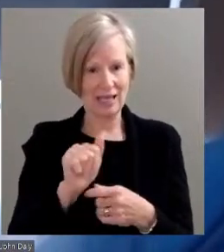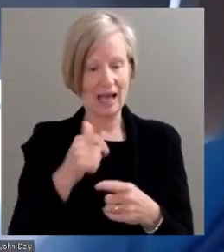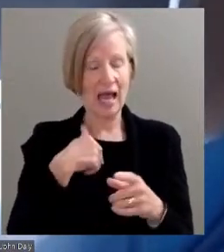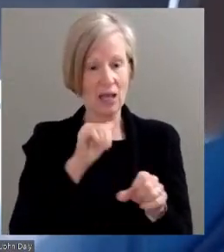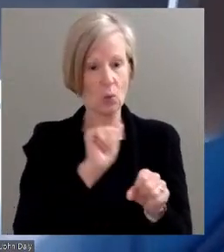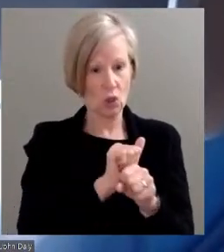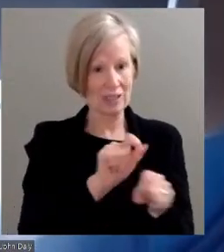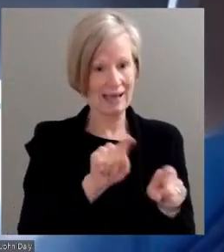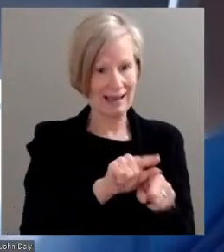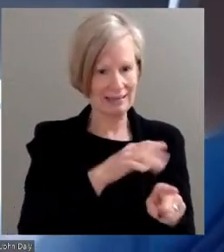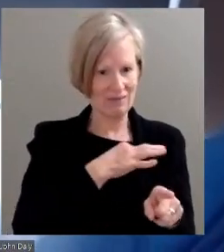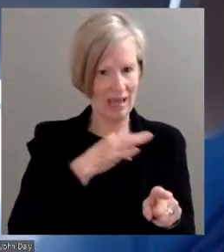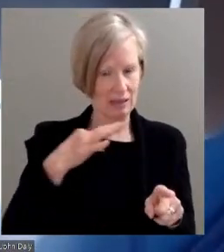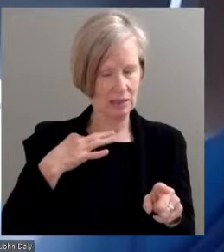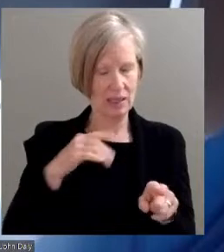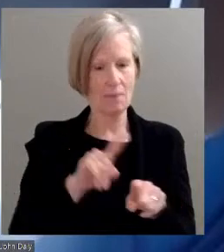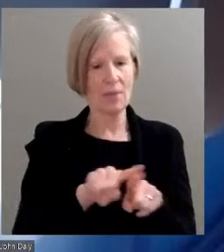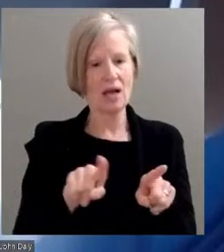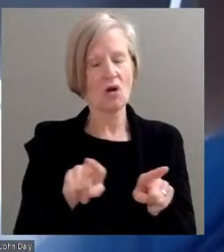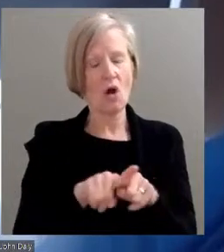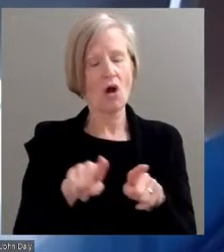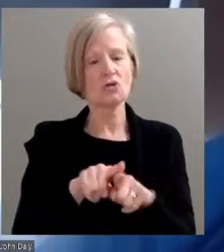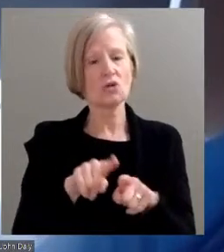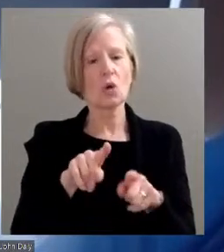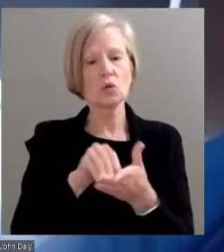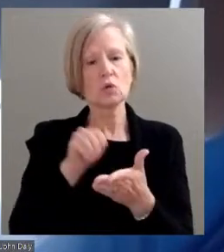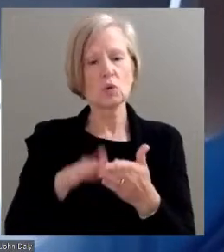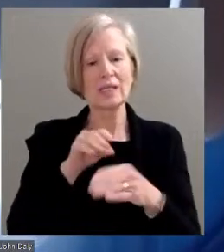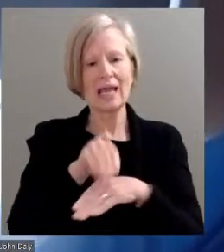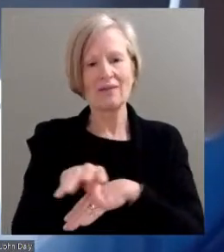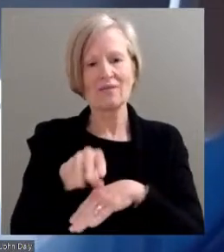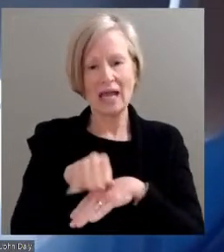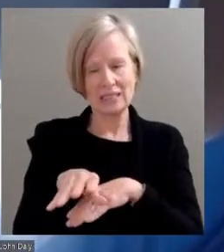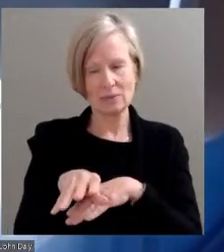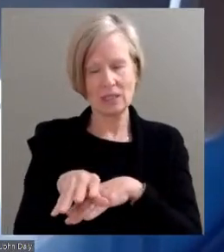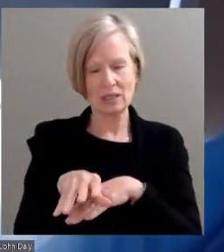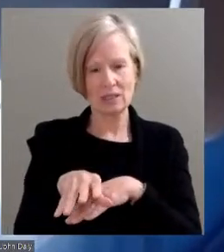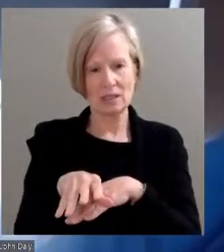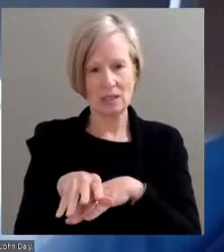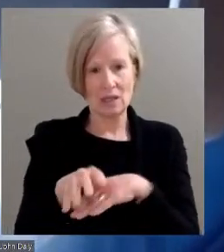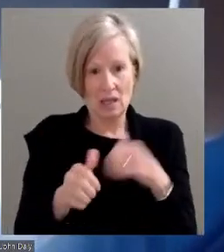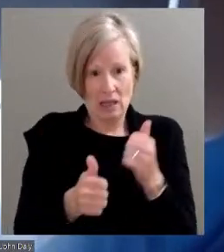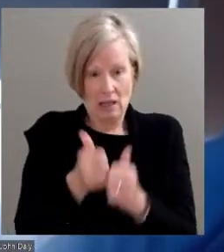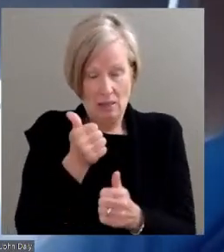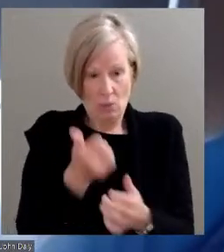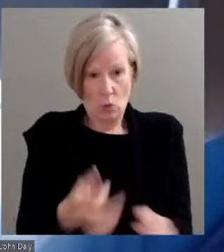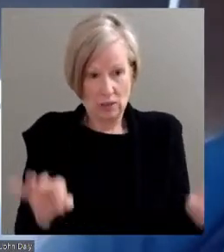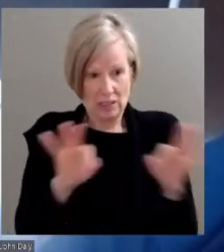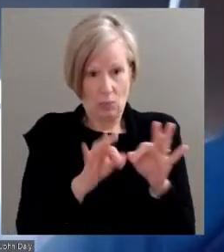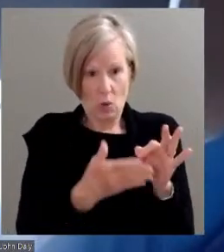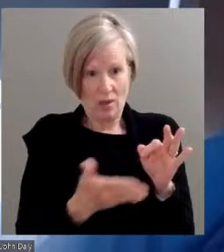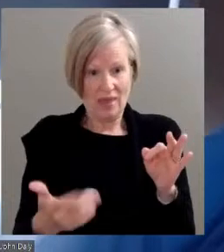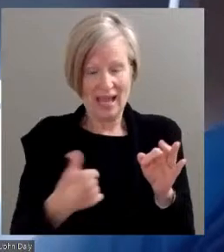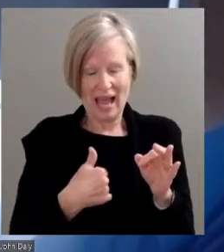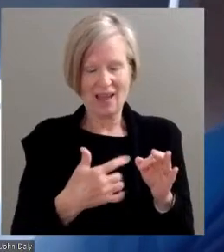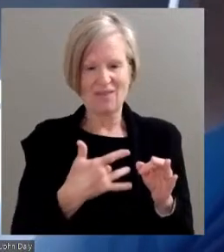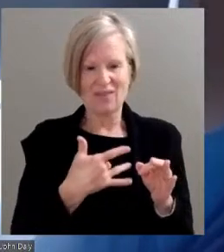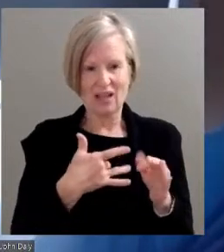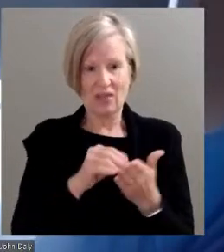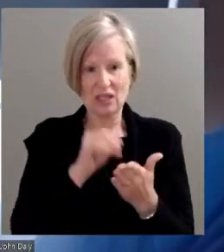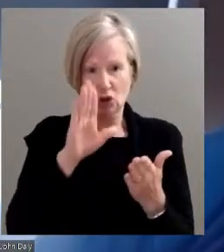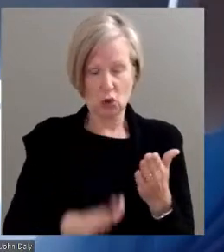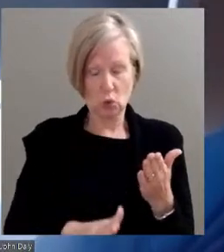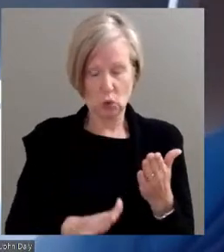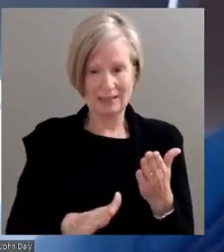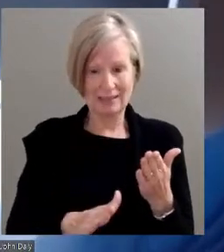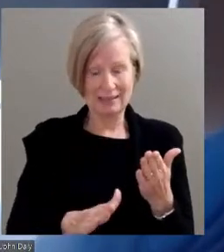responsibilities was student advisement. The most critical things that I think students undergo stress-wise is